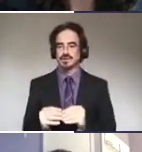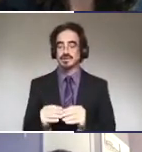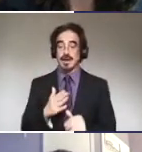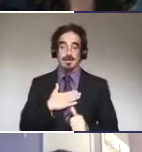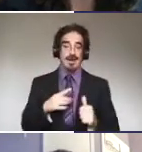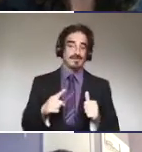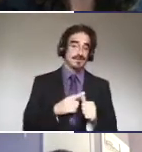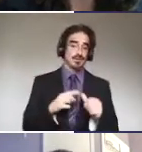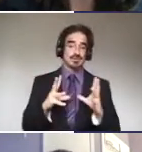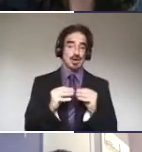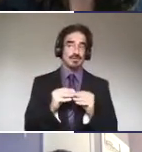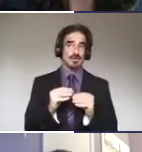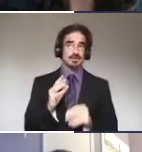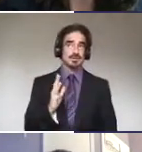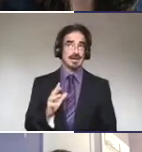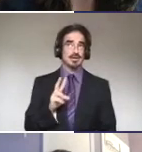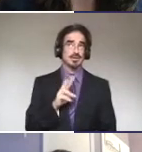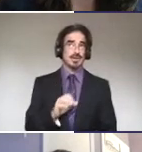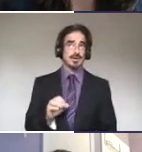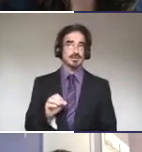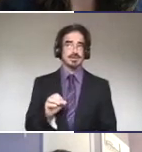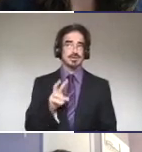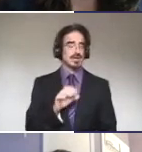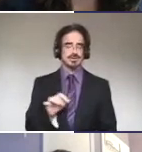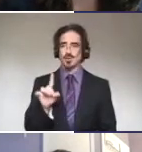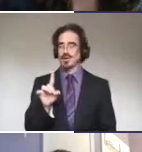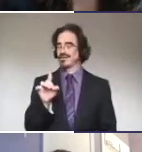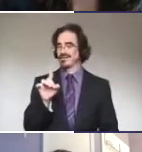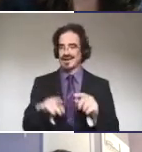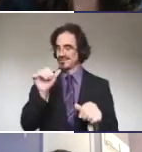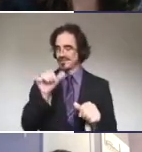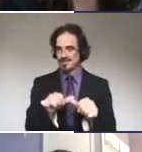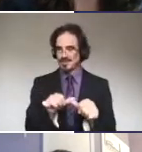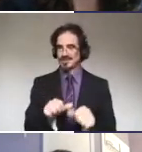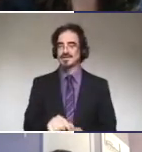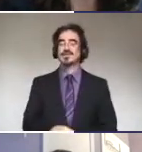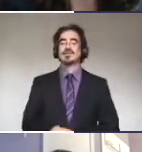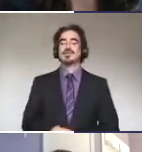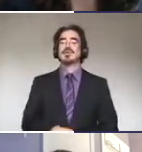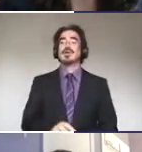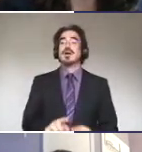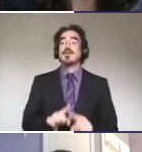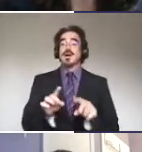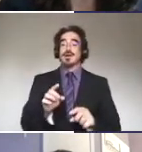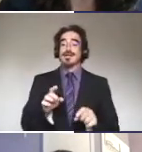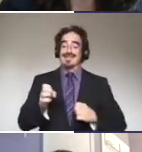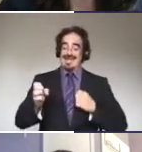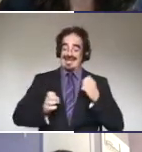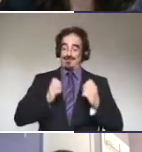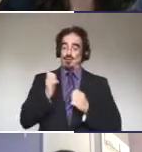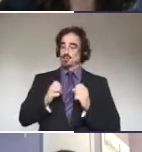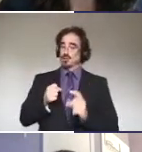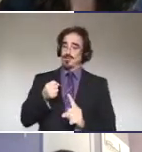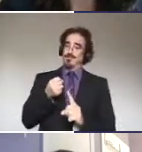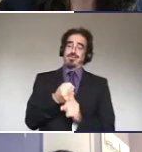in 2000, 2001. I can't remember. It's been so long. But the emotional impact of having people who